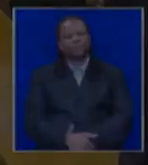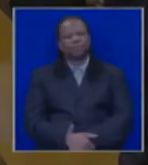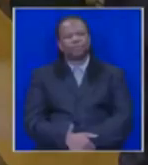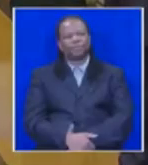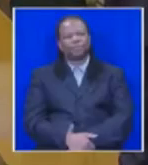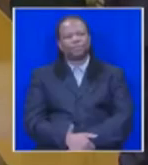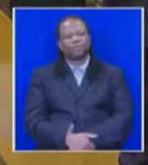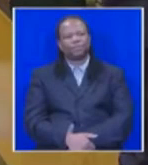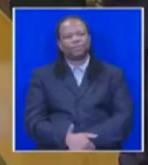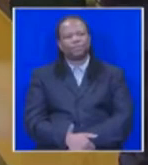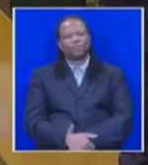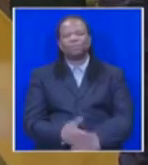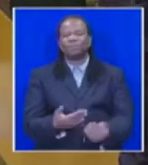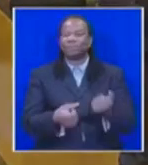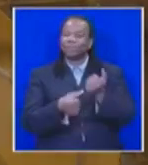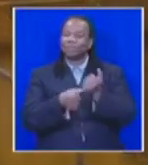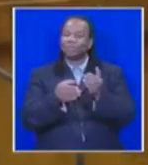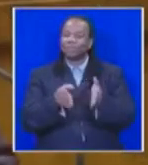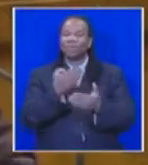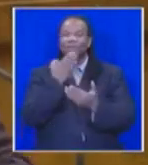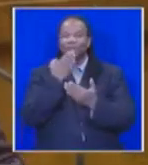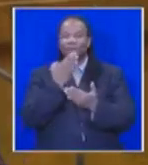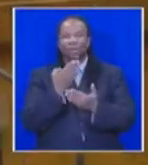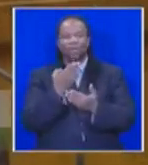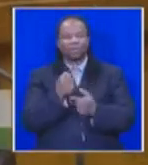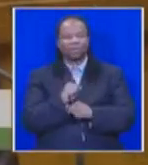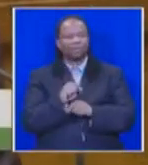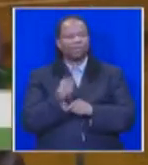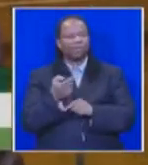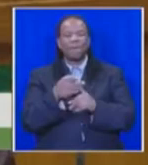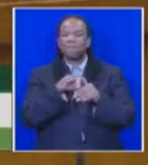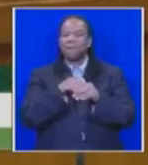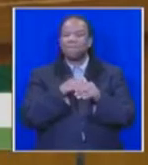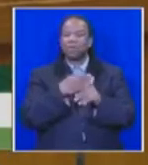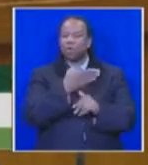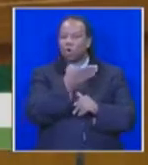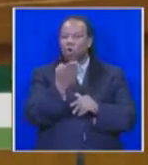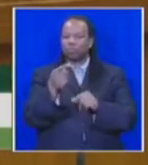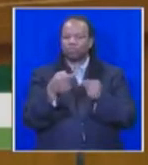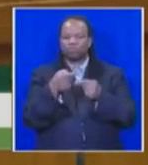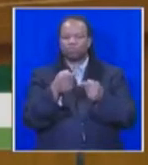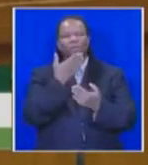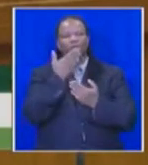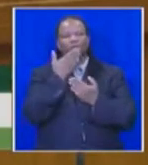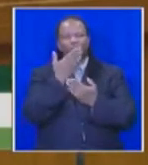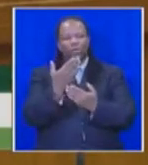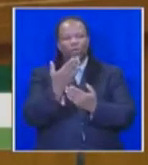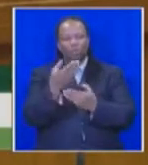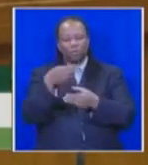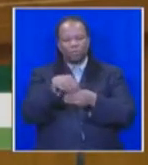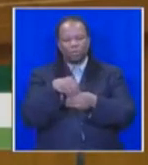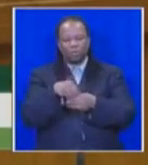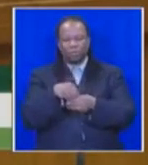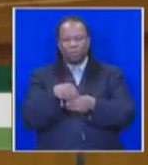Thank you Deputy Speaker. I must first thank all the Honourable Members who participated and gave their inputs in how